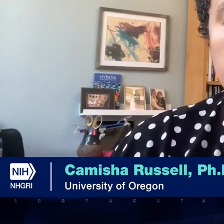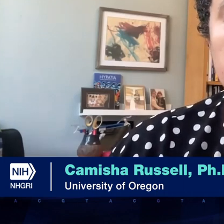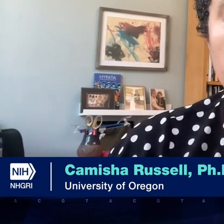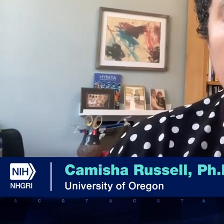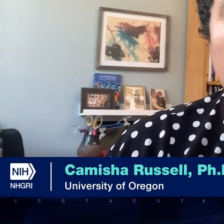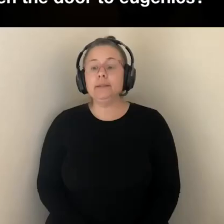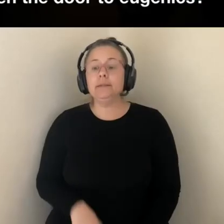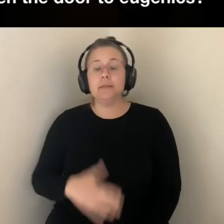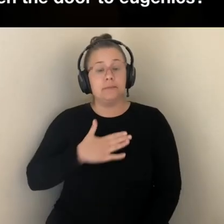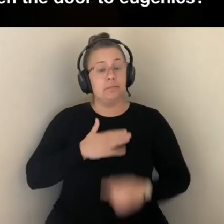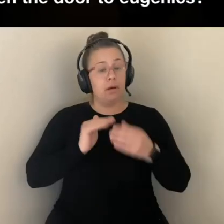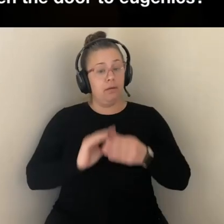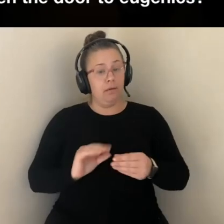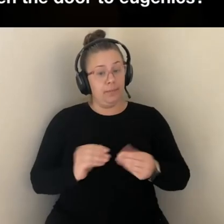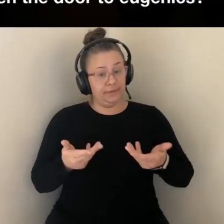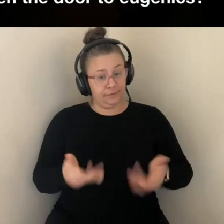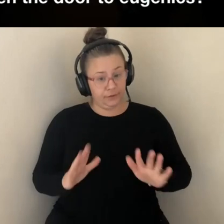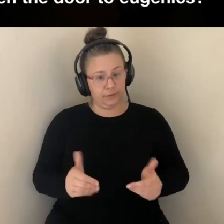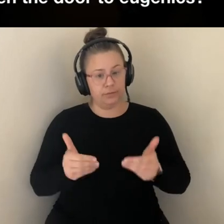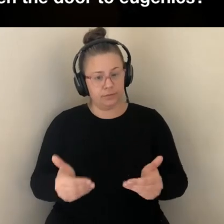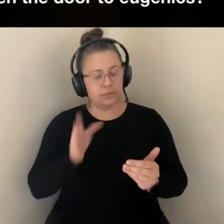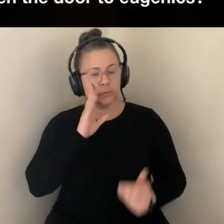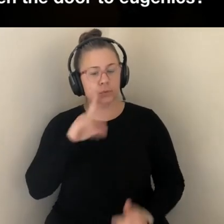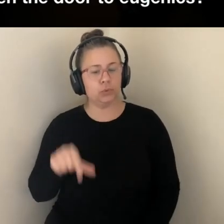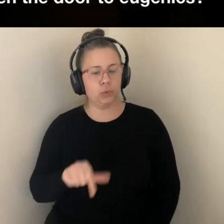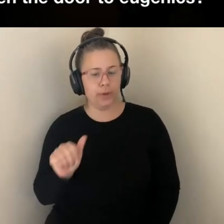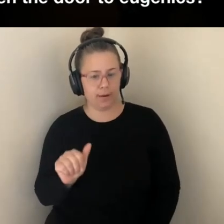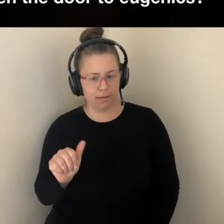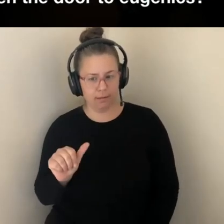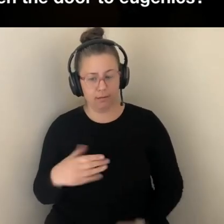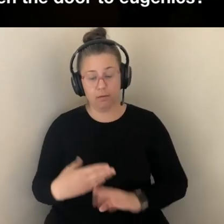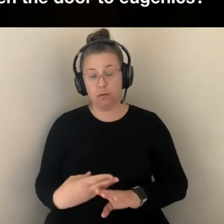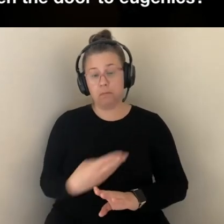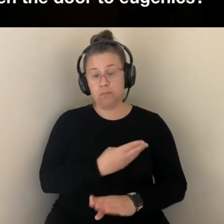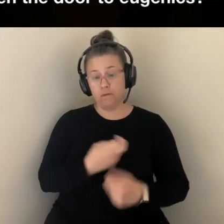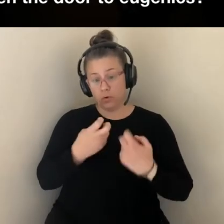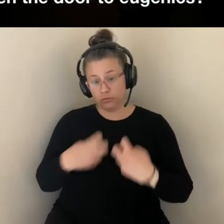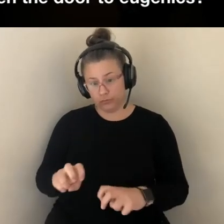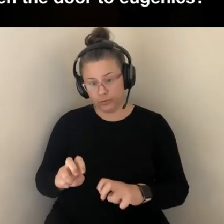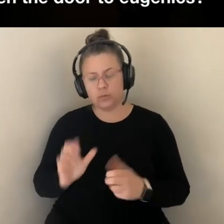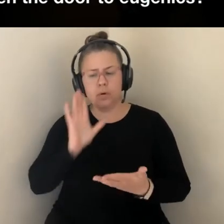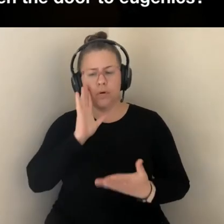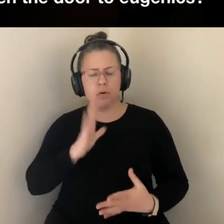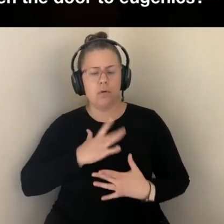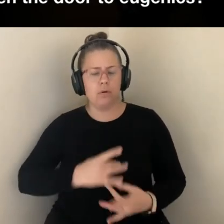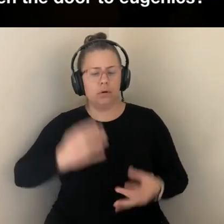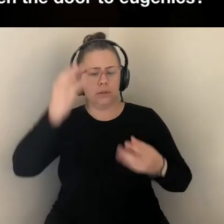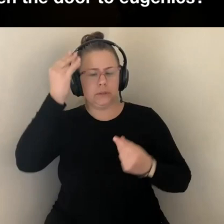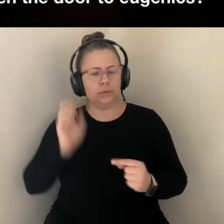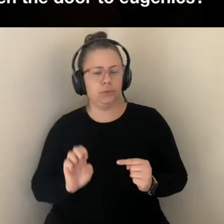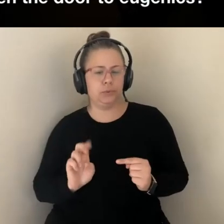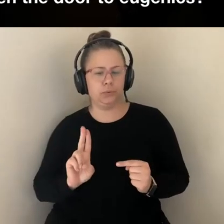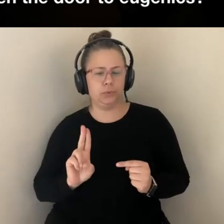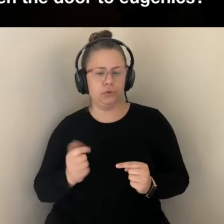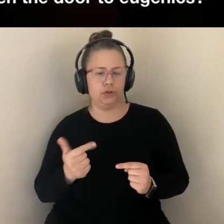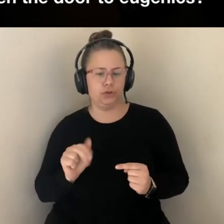WHICH IS AFTER THIS, I'D LIKE TO TAKE A MOMENT TO CONSIDER WHAT EUGENICS WAS AND IS. AND SO, WHILE I'M GOING TO